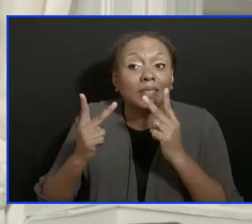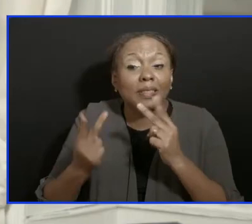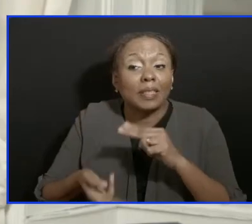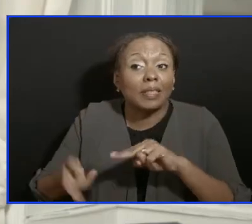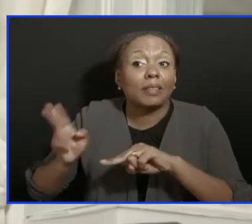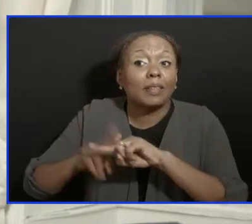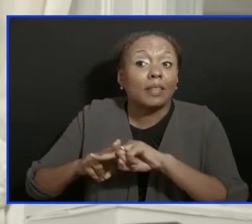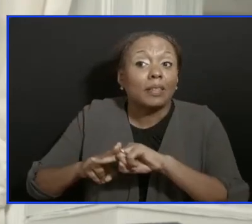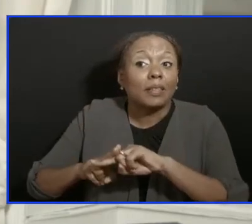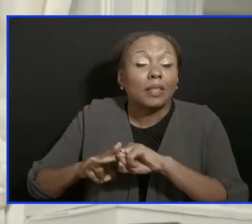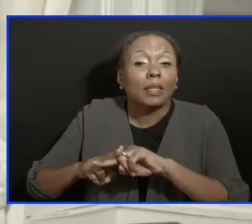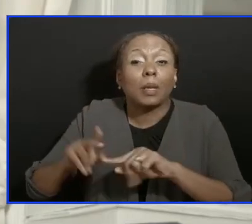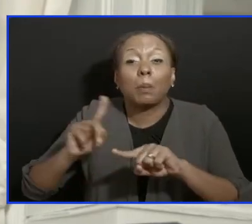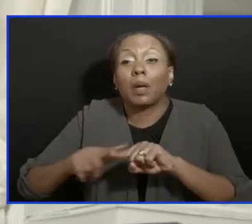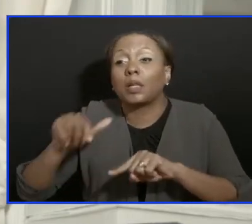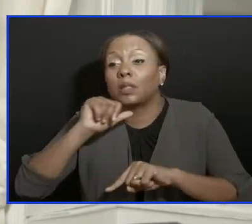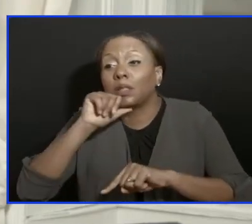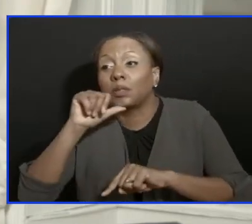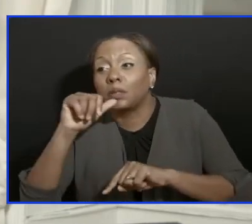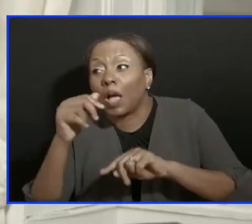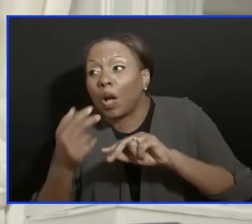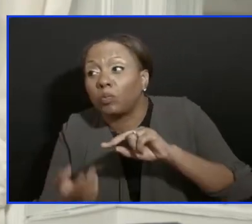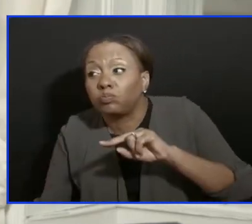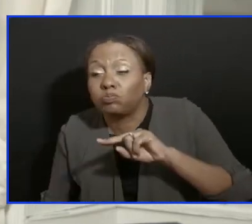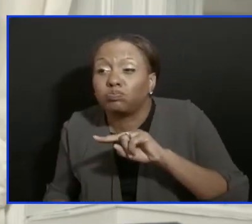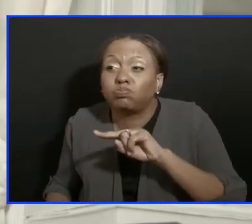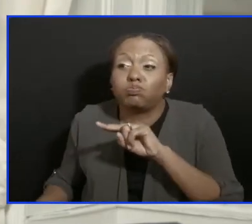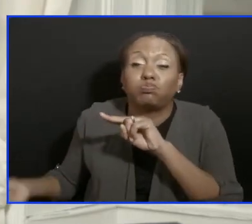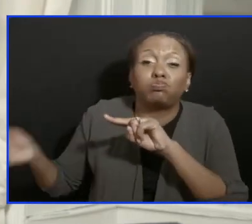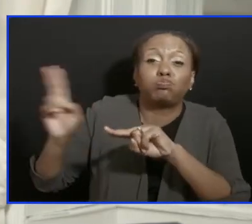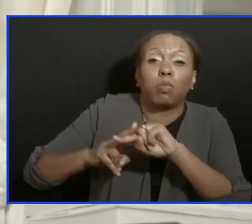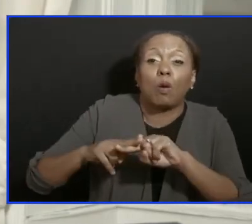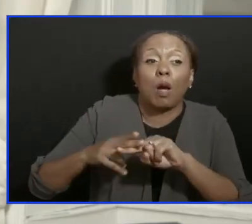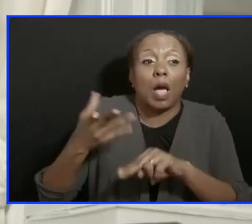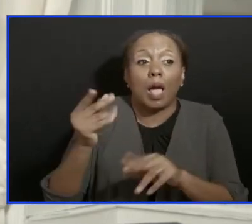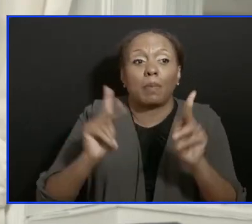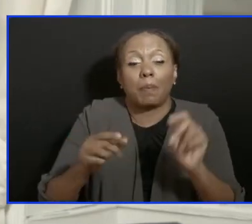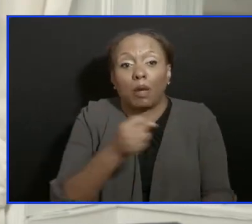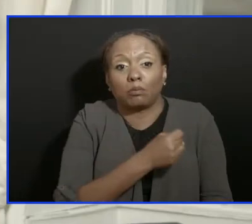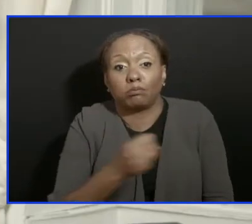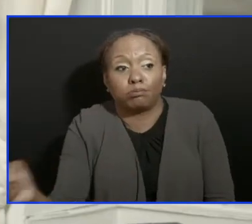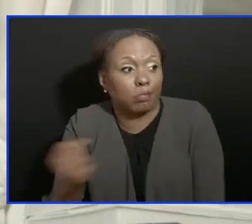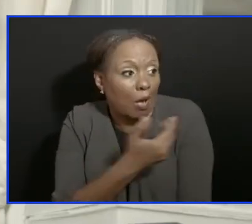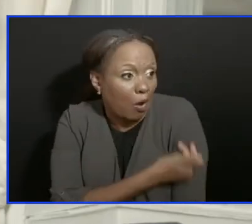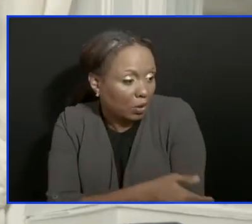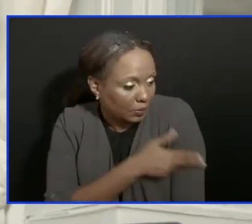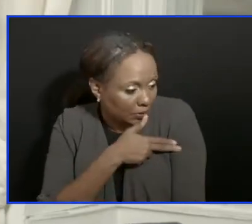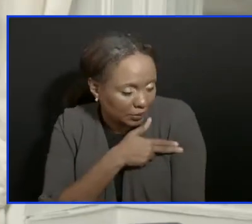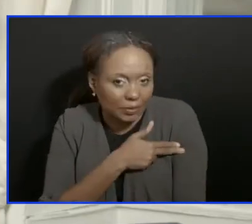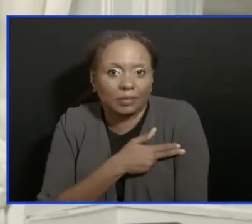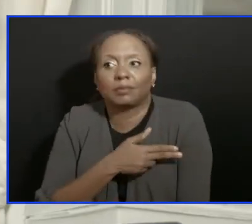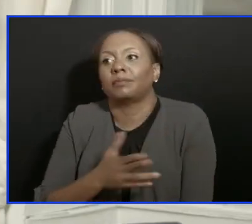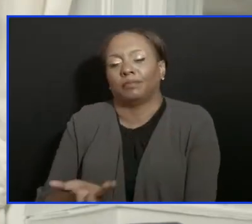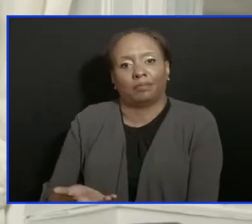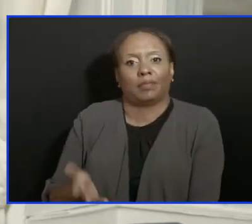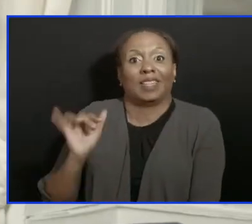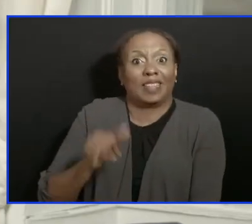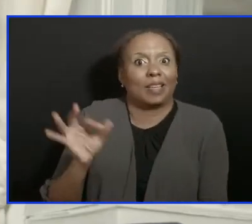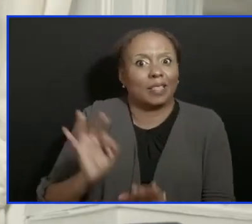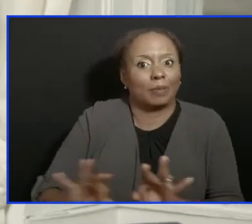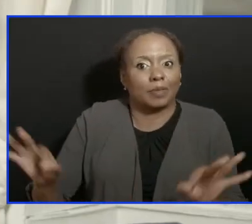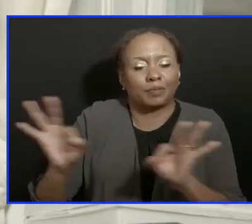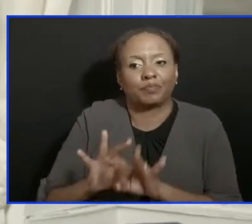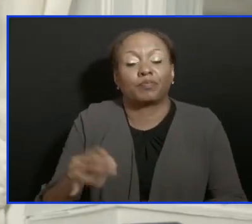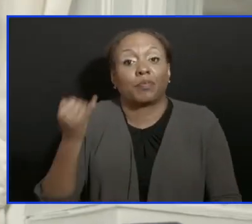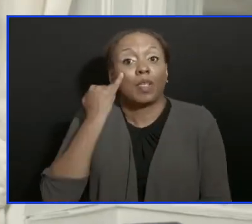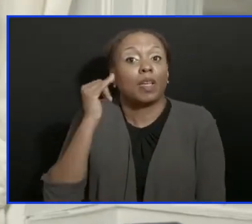is that over floor are massive influx in today, in today hospitals. And that's the key. So in short, if